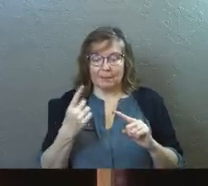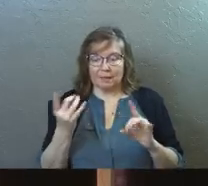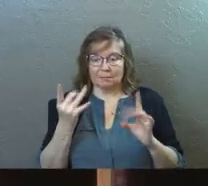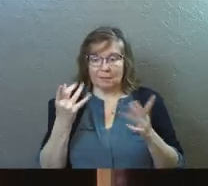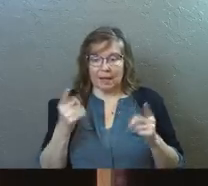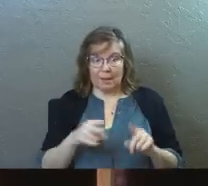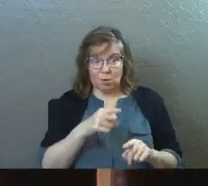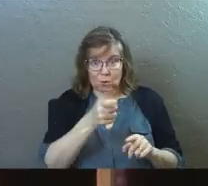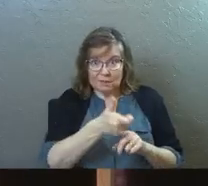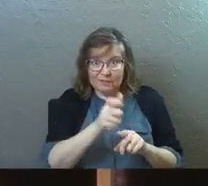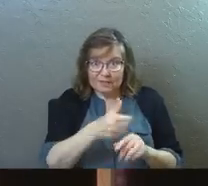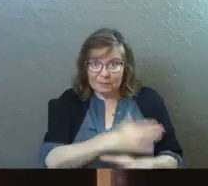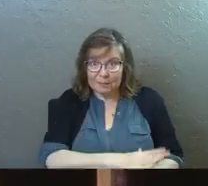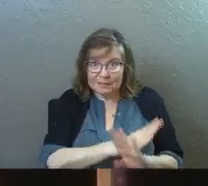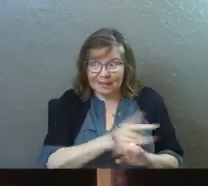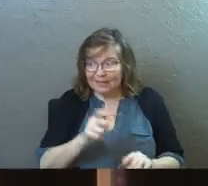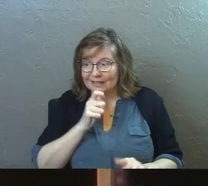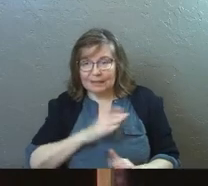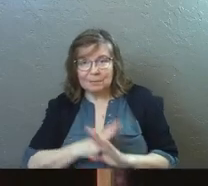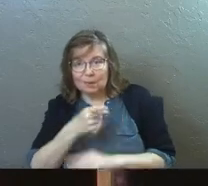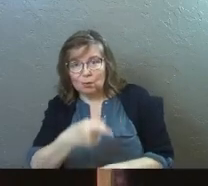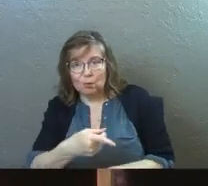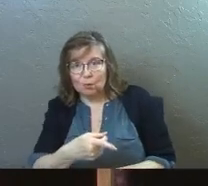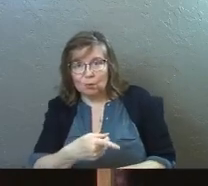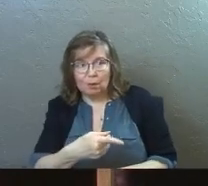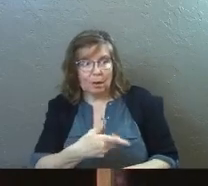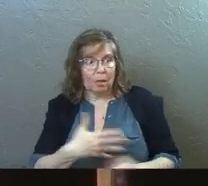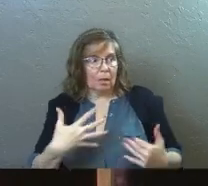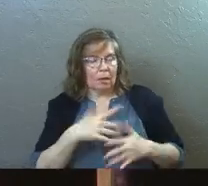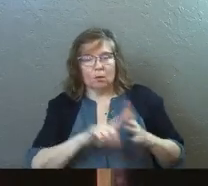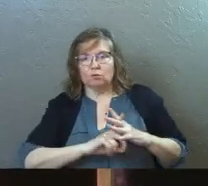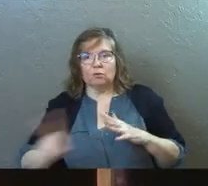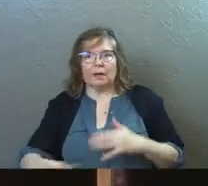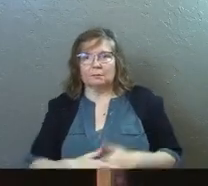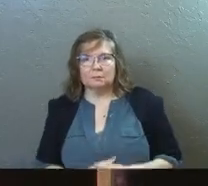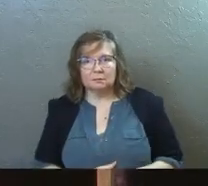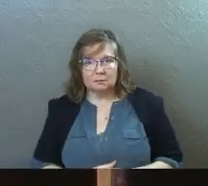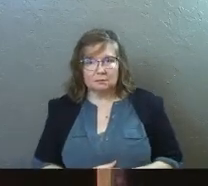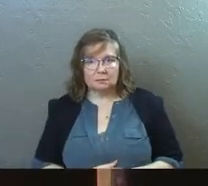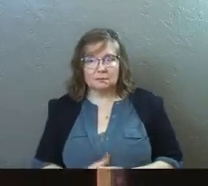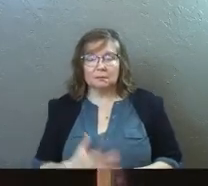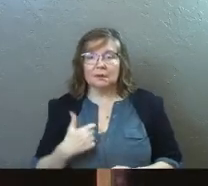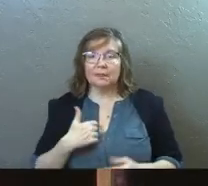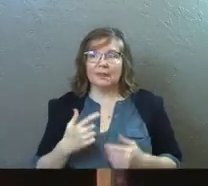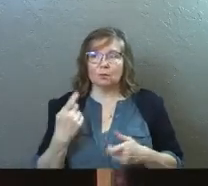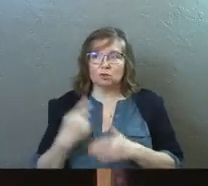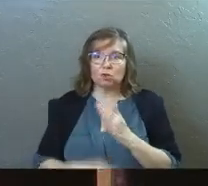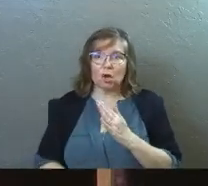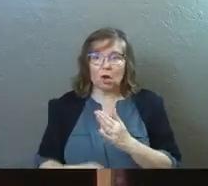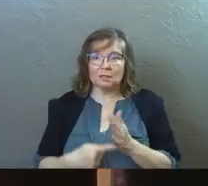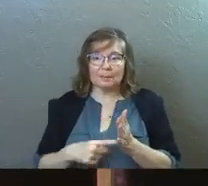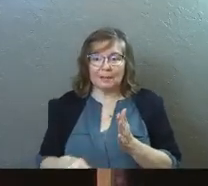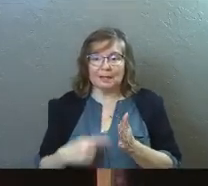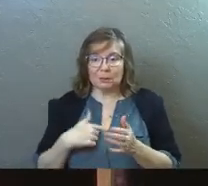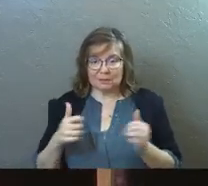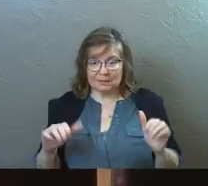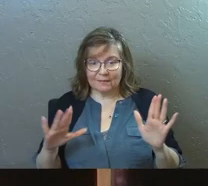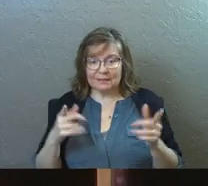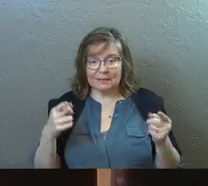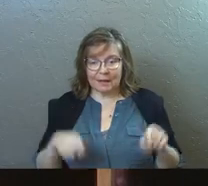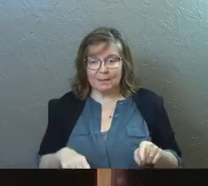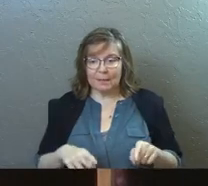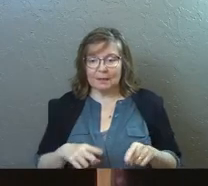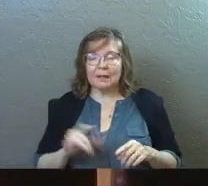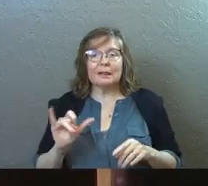you needed to be protected, they didn't protect you. They ran instead. There was a cost to be paid. There was a sacrifice